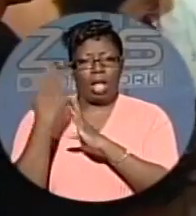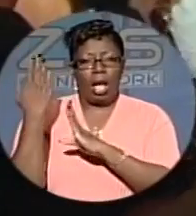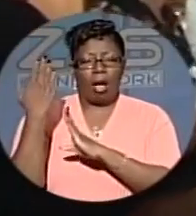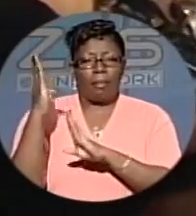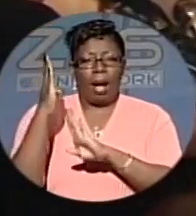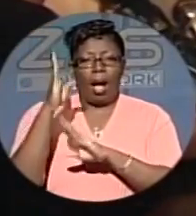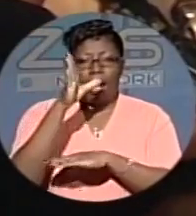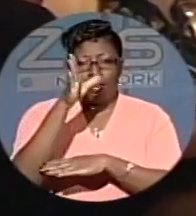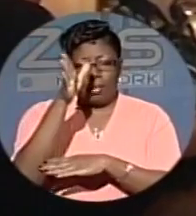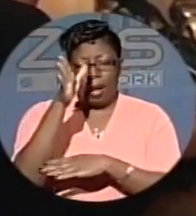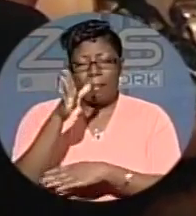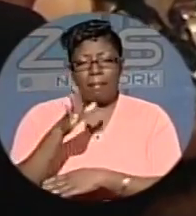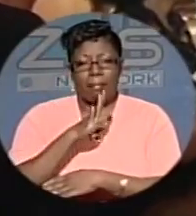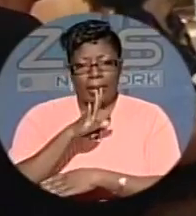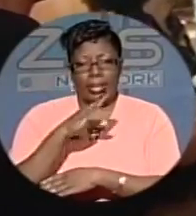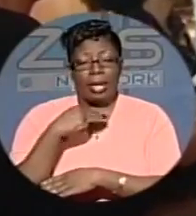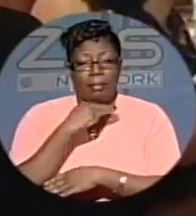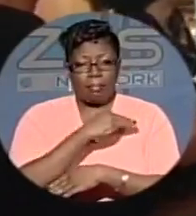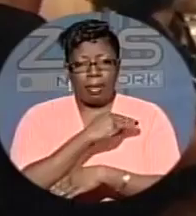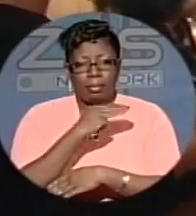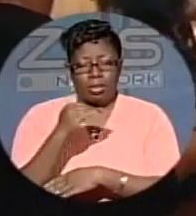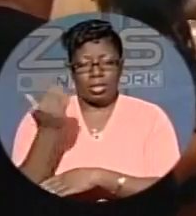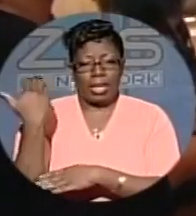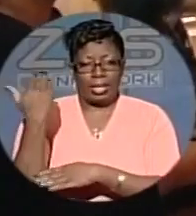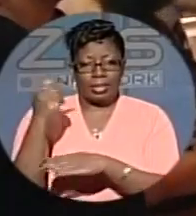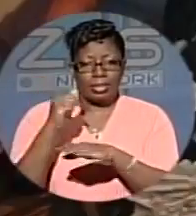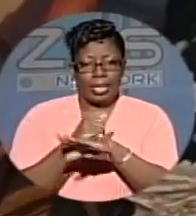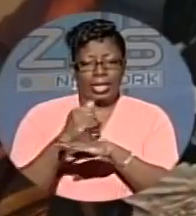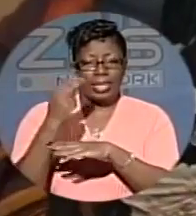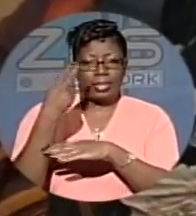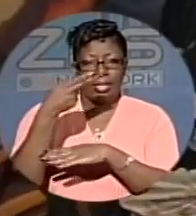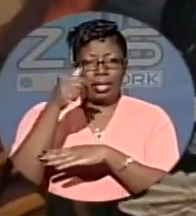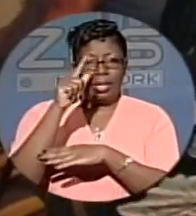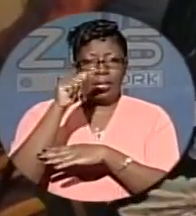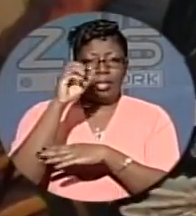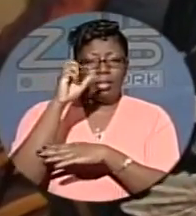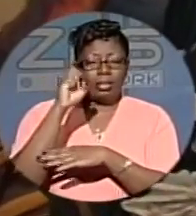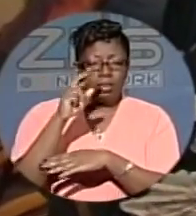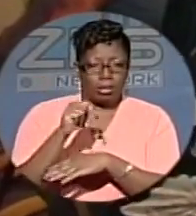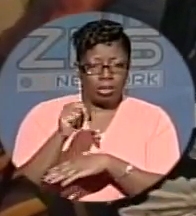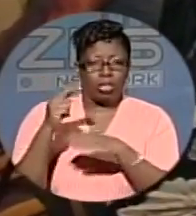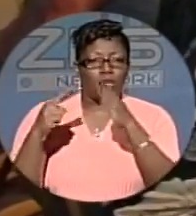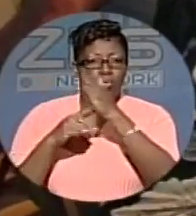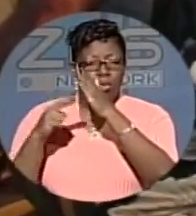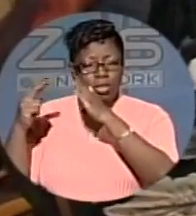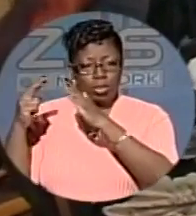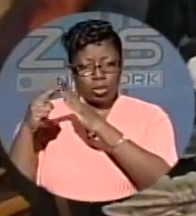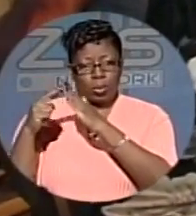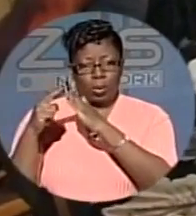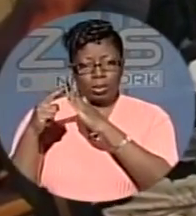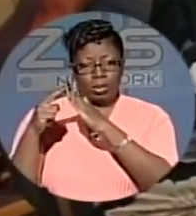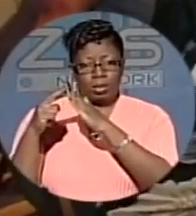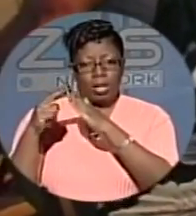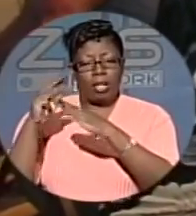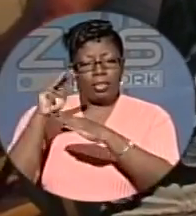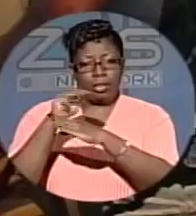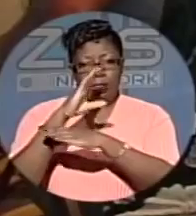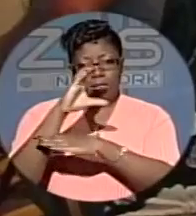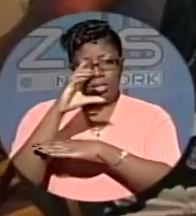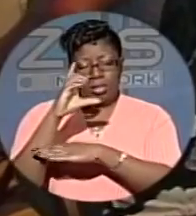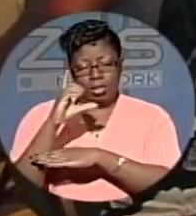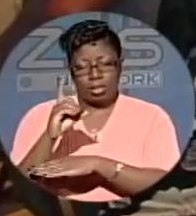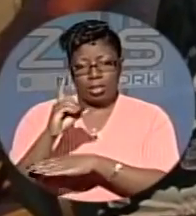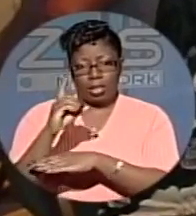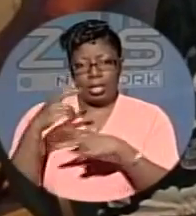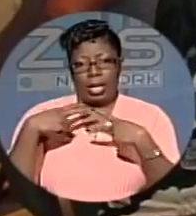During a launch party last evening at the Hilton Resort, Ferguson said his labor of love, which includes ten instrumentals, would not have been possible